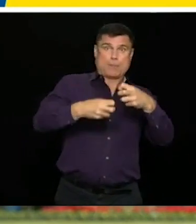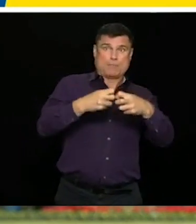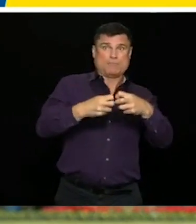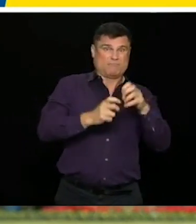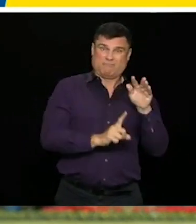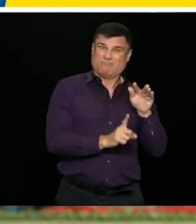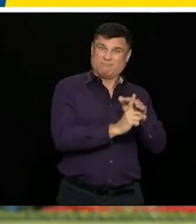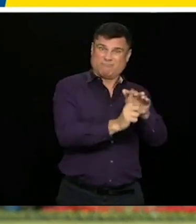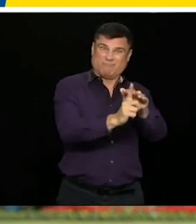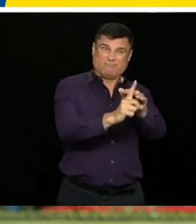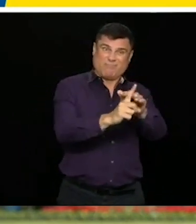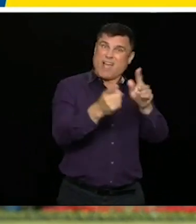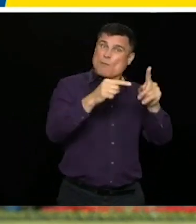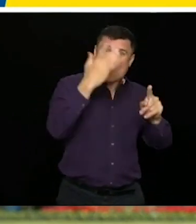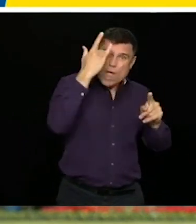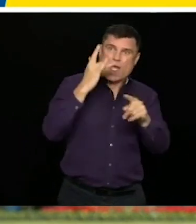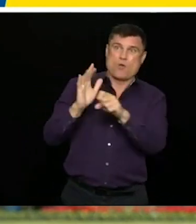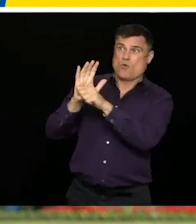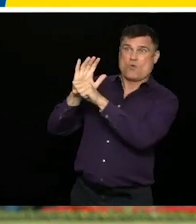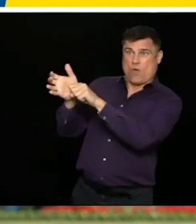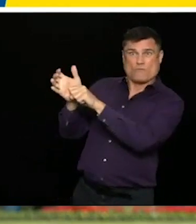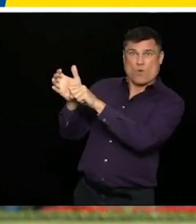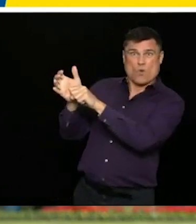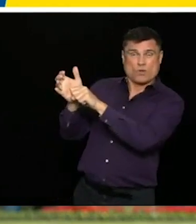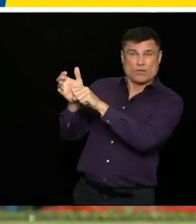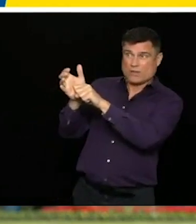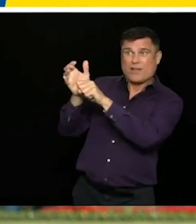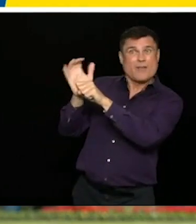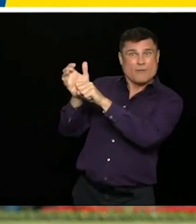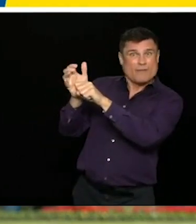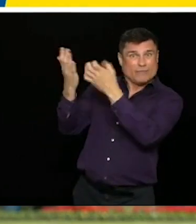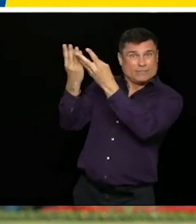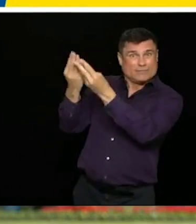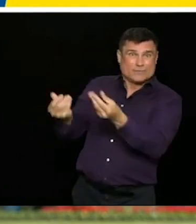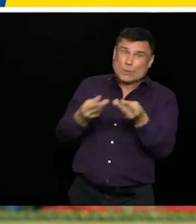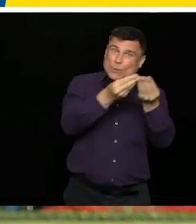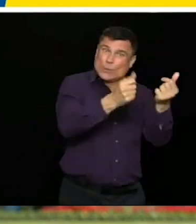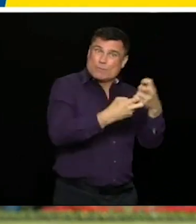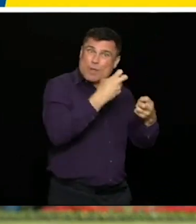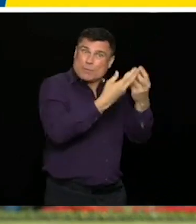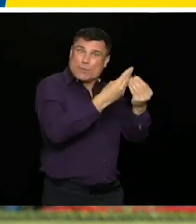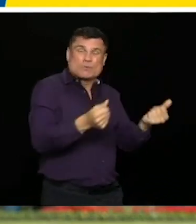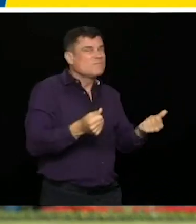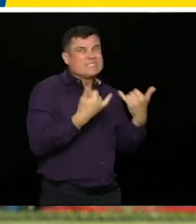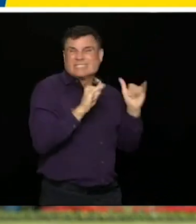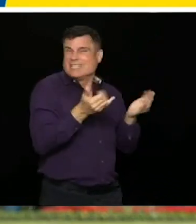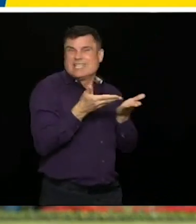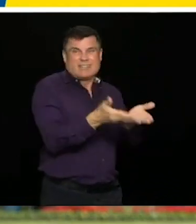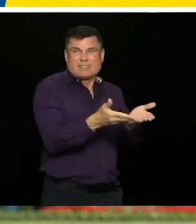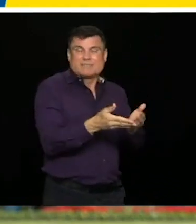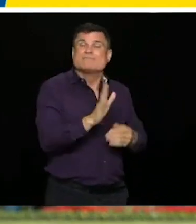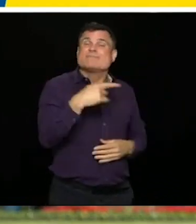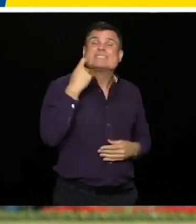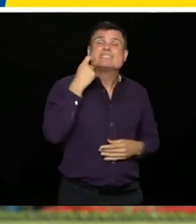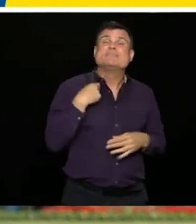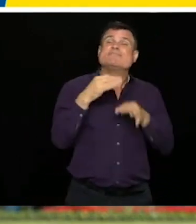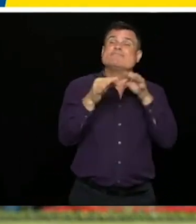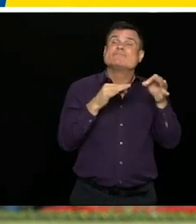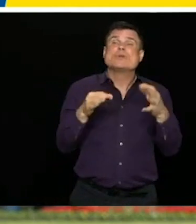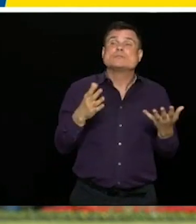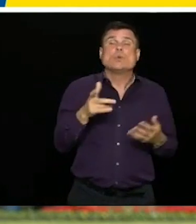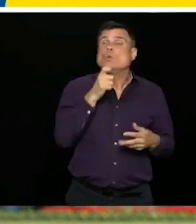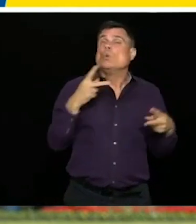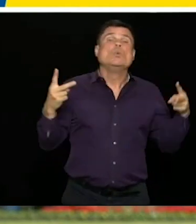a large portion of those workers that were most adversely affected were women and young people. So we're developing programs within